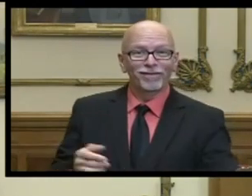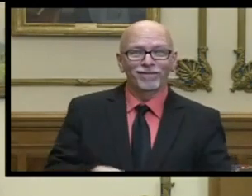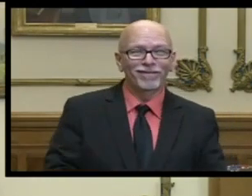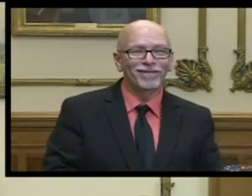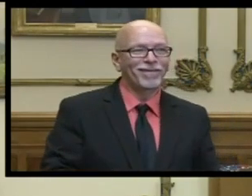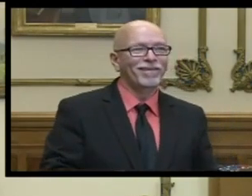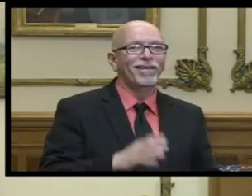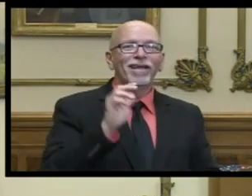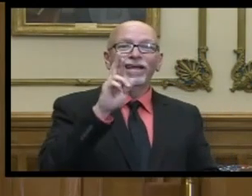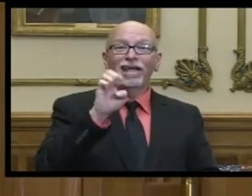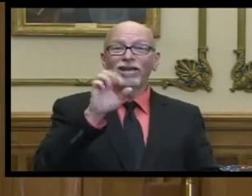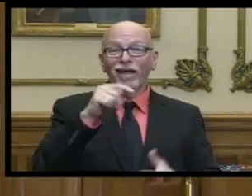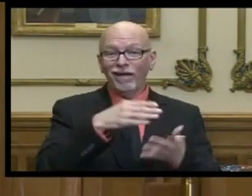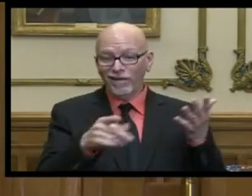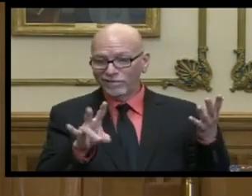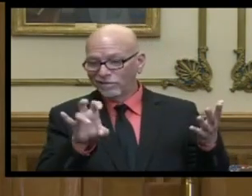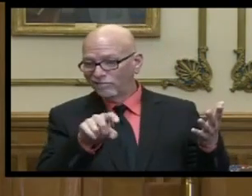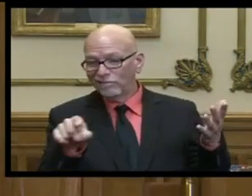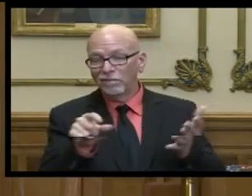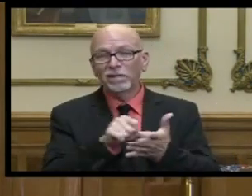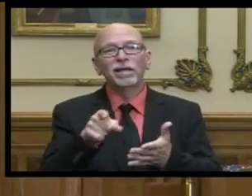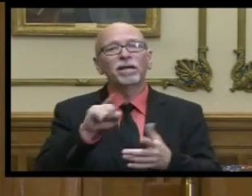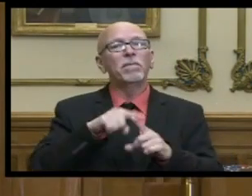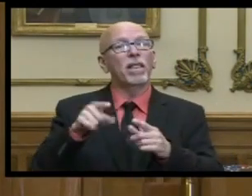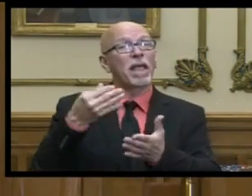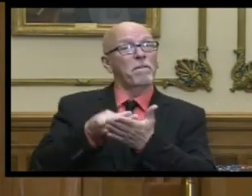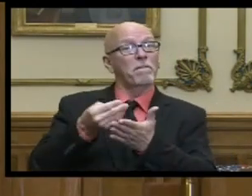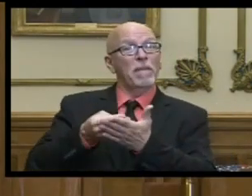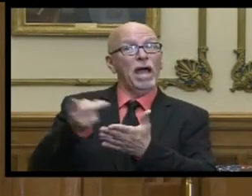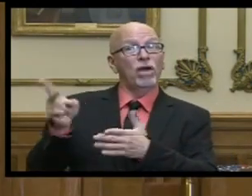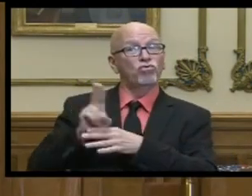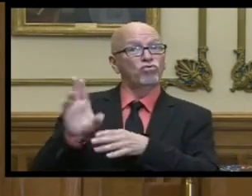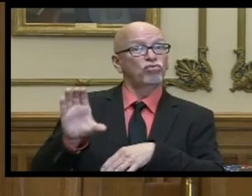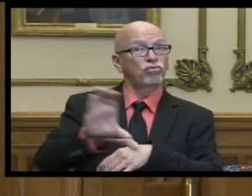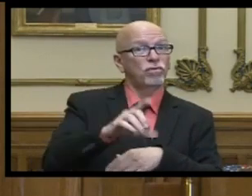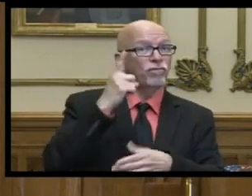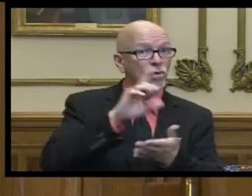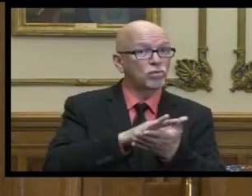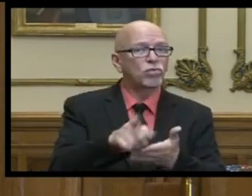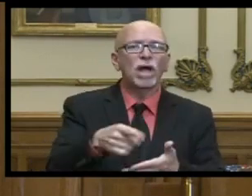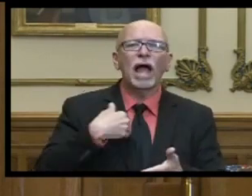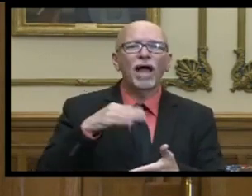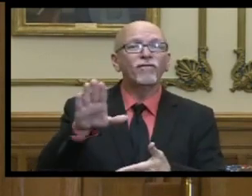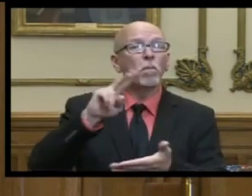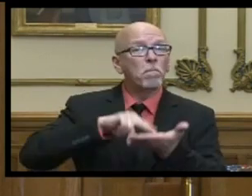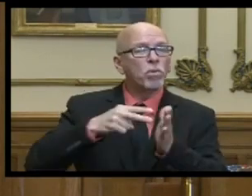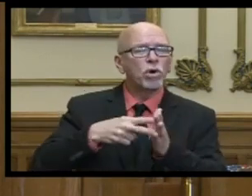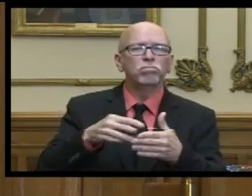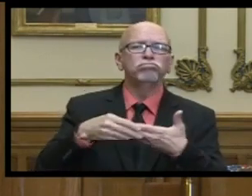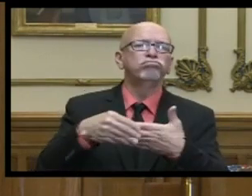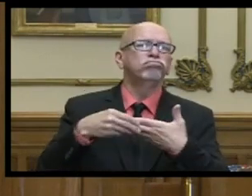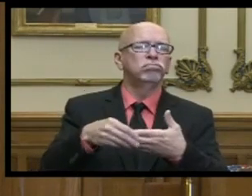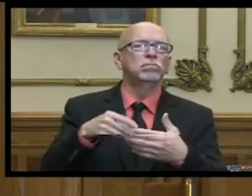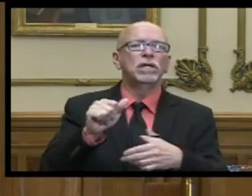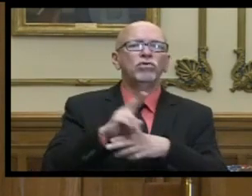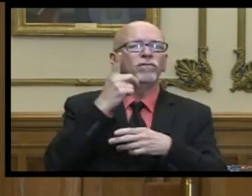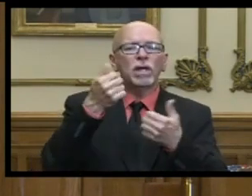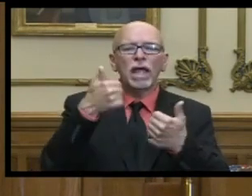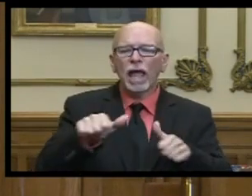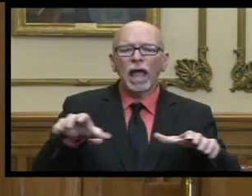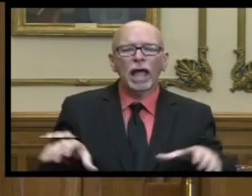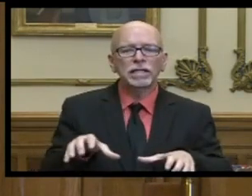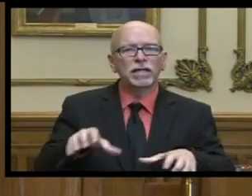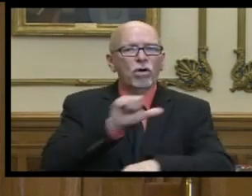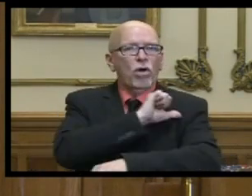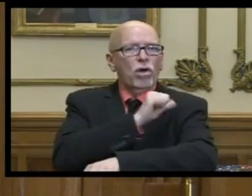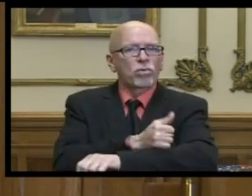the uh but the eligible uses are very flexible for school corporations it can be used for any activity authorized